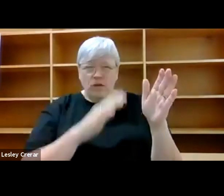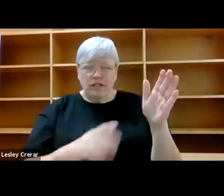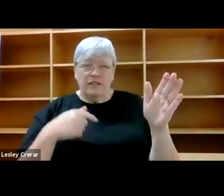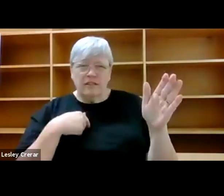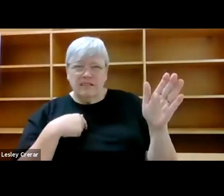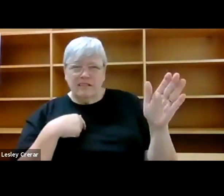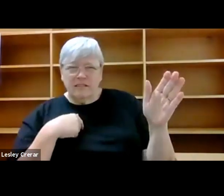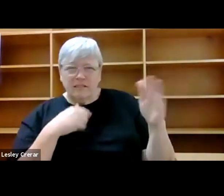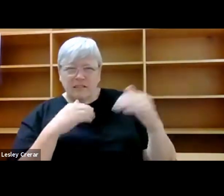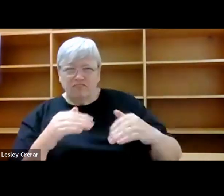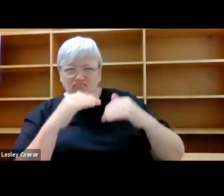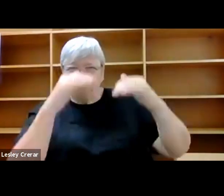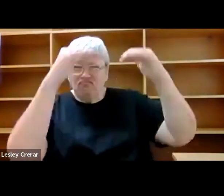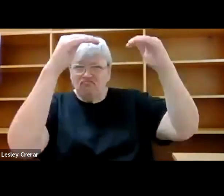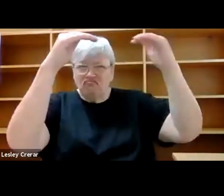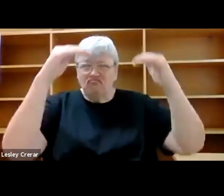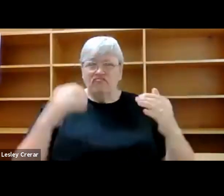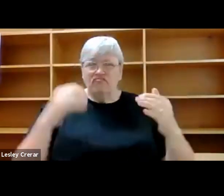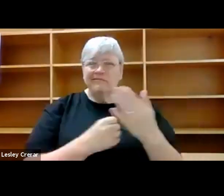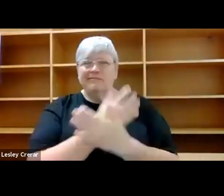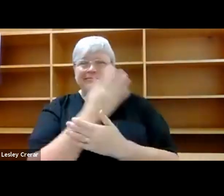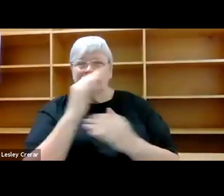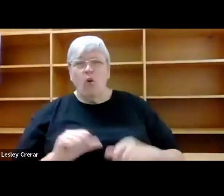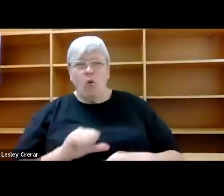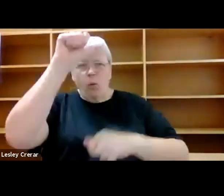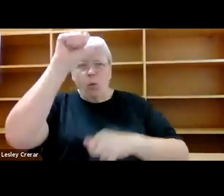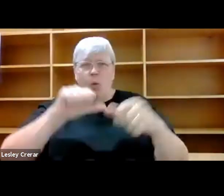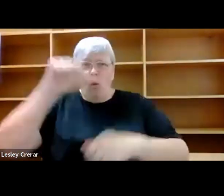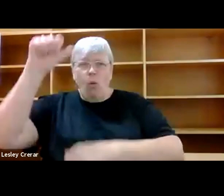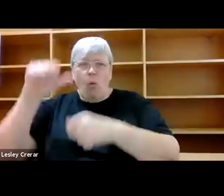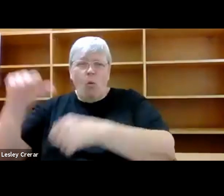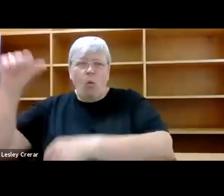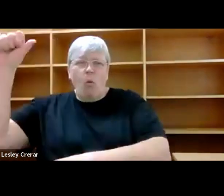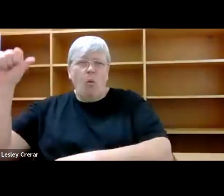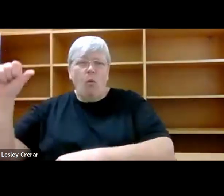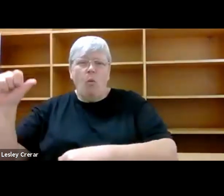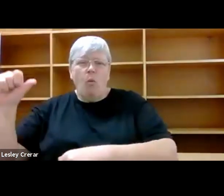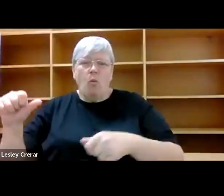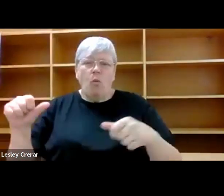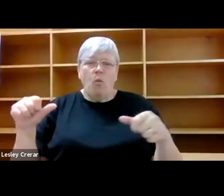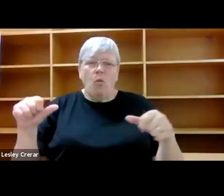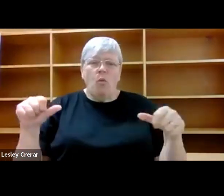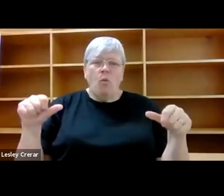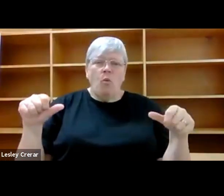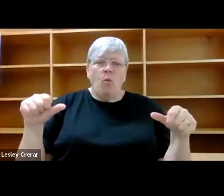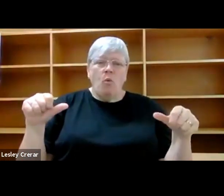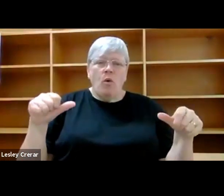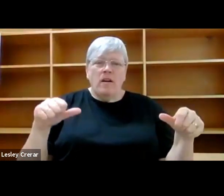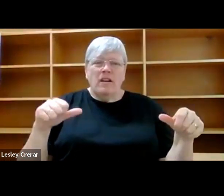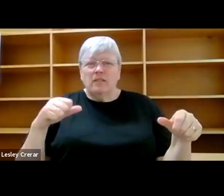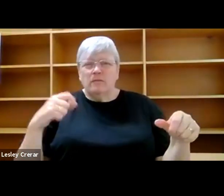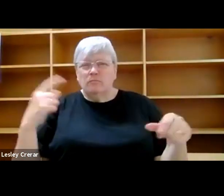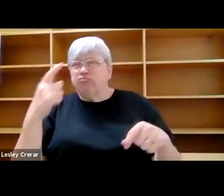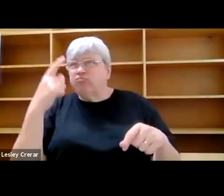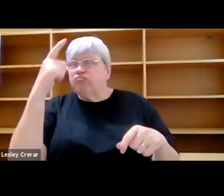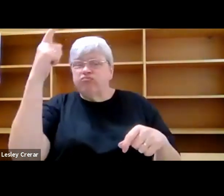complexes towered over by glassy high rises. Elevated highways spiraled, ensnaring the scooters that pollinated the